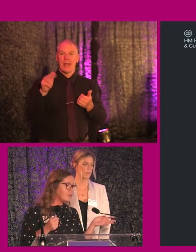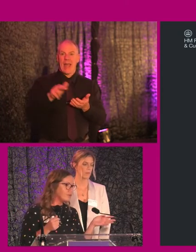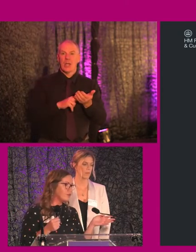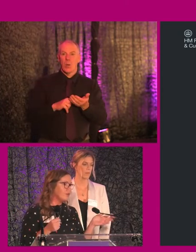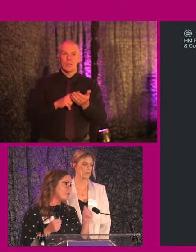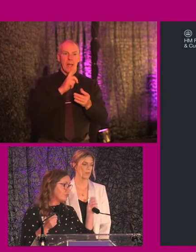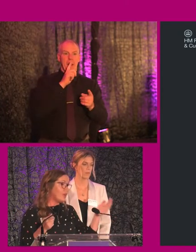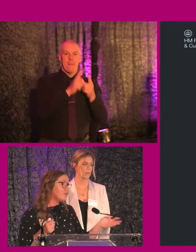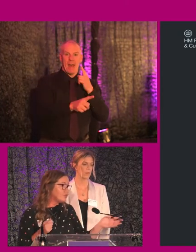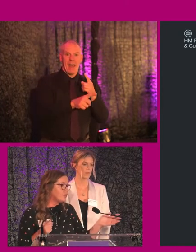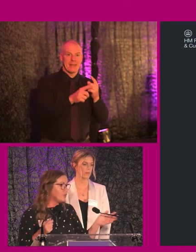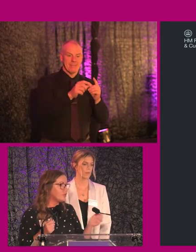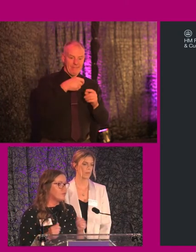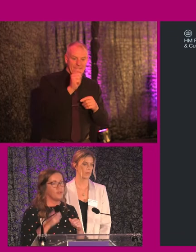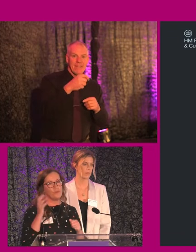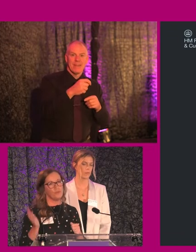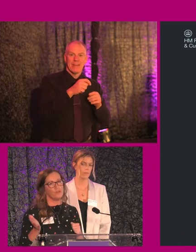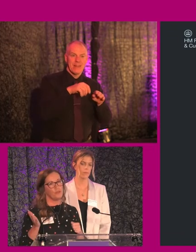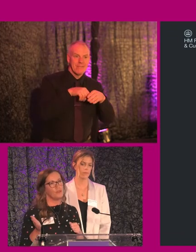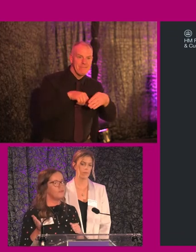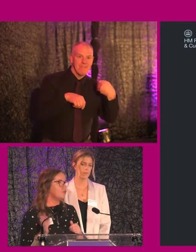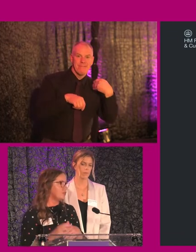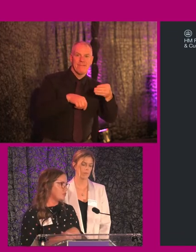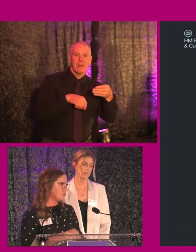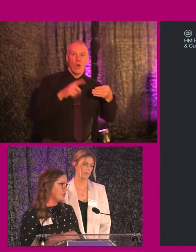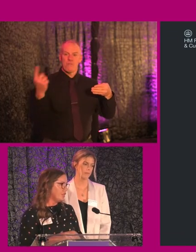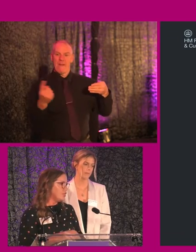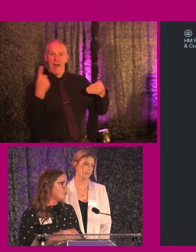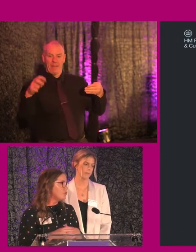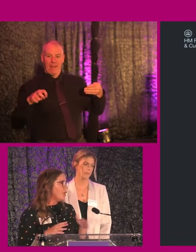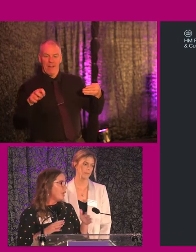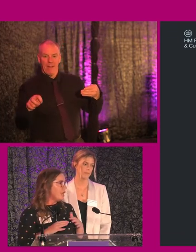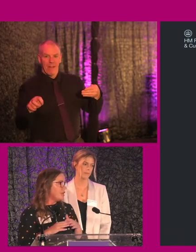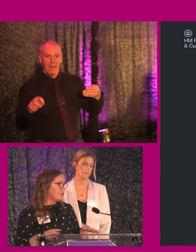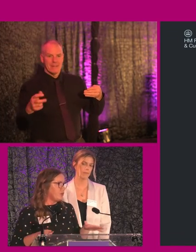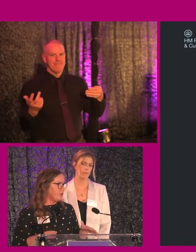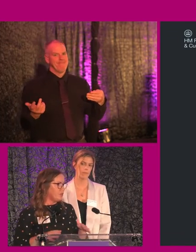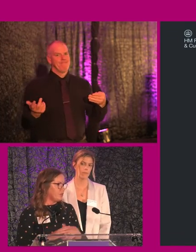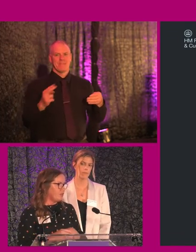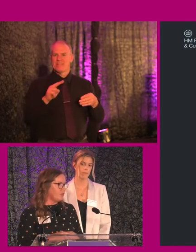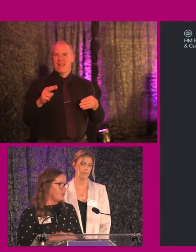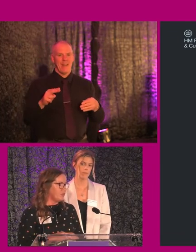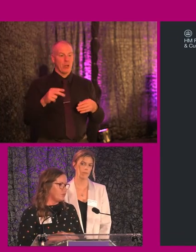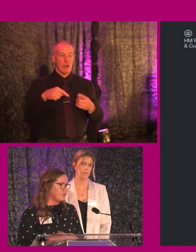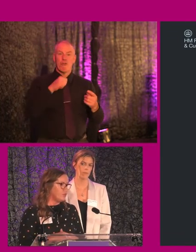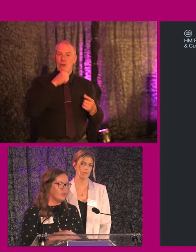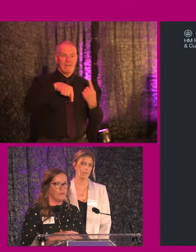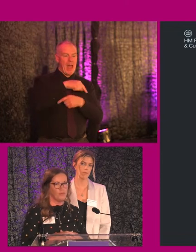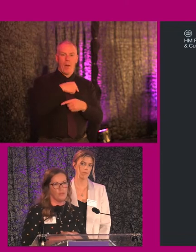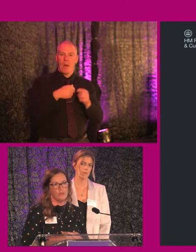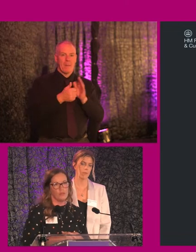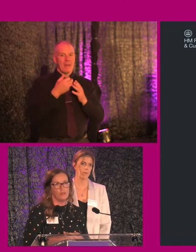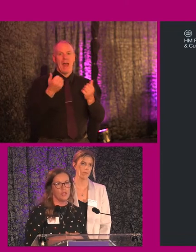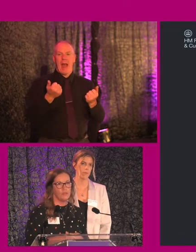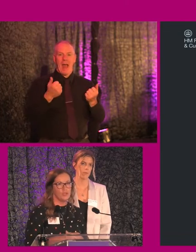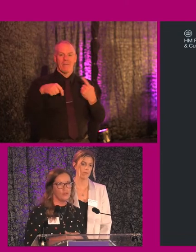pass door or those who have to use a pass door and those who can use a revolving door. So none of our buildings have revolving doors. They all have what